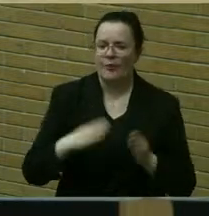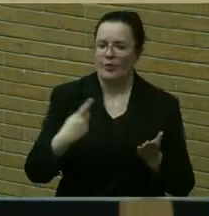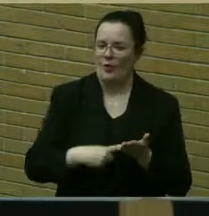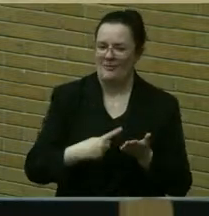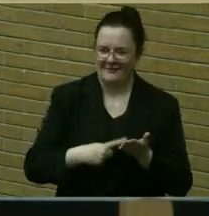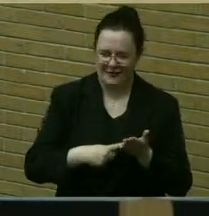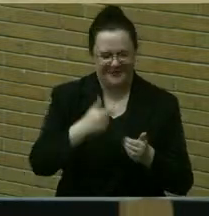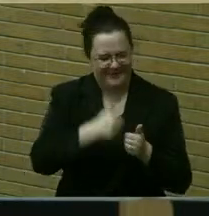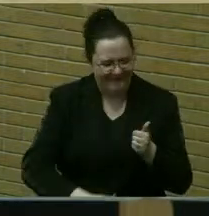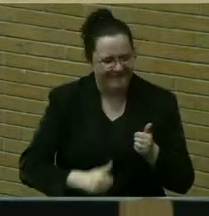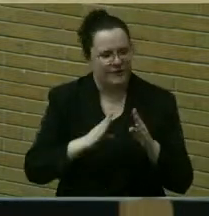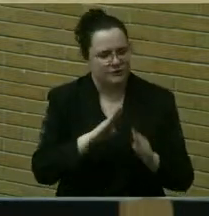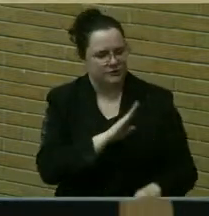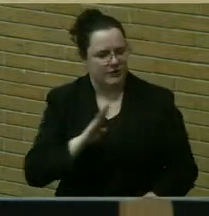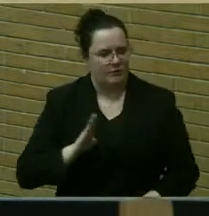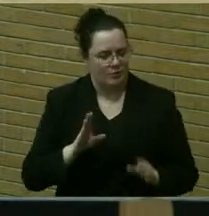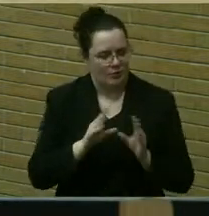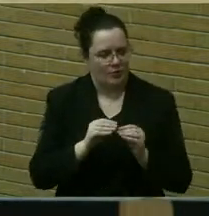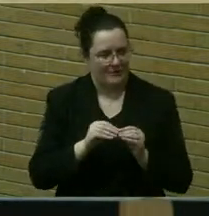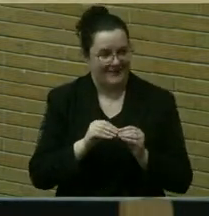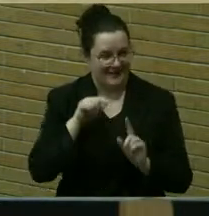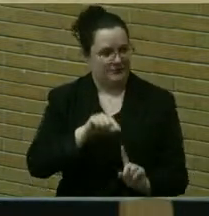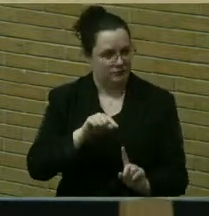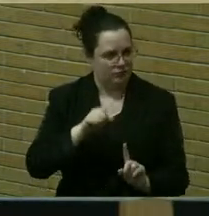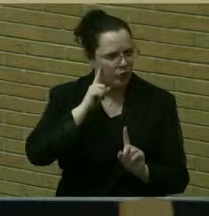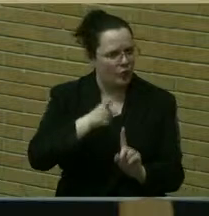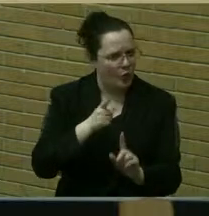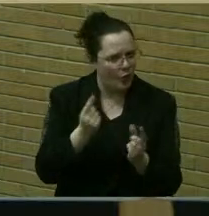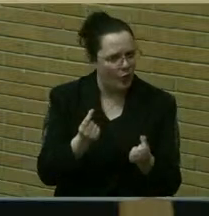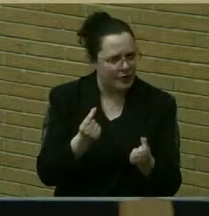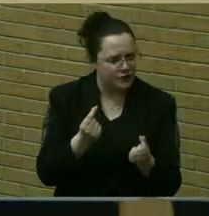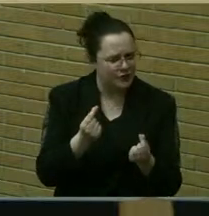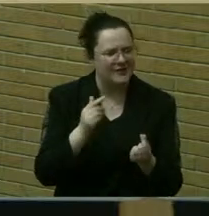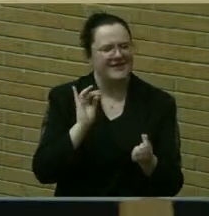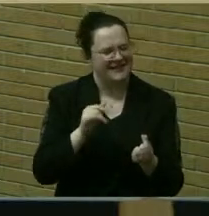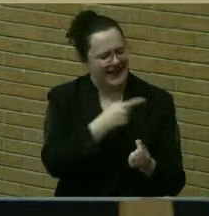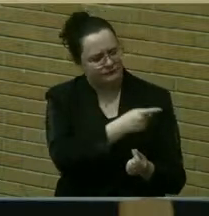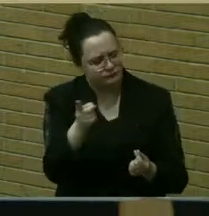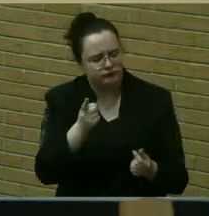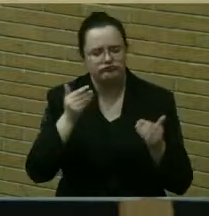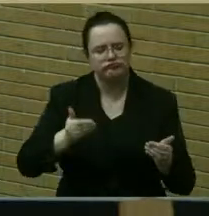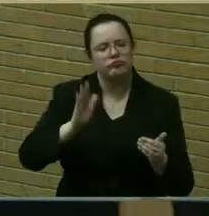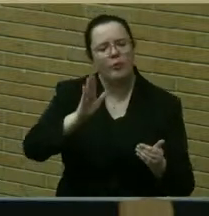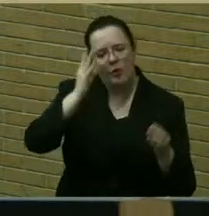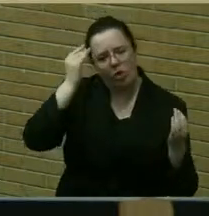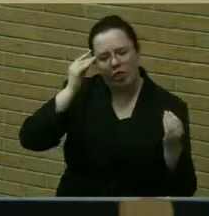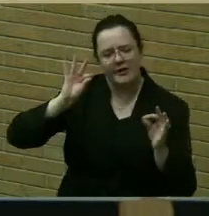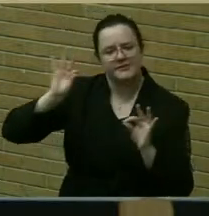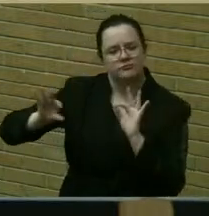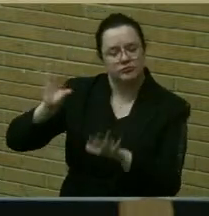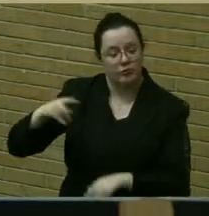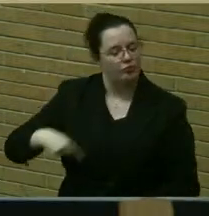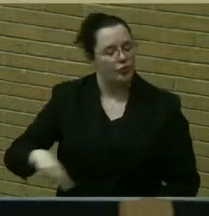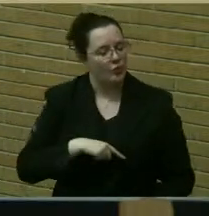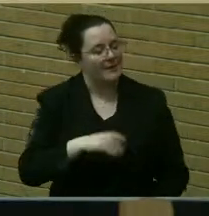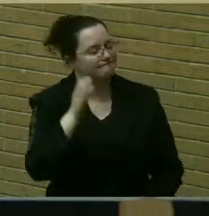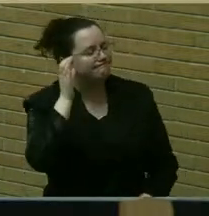town board meeting, it's an opportunity for you to share your thoughts with the board and for us to be able to listen.